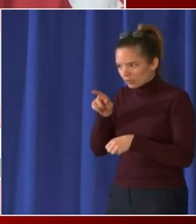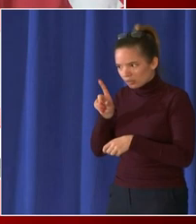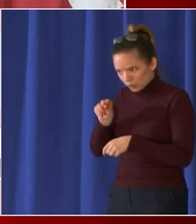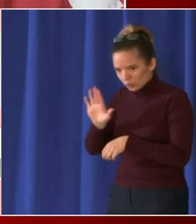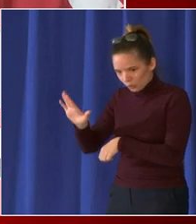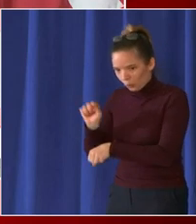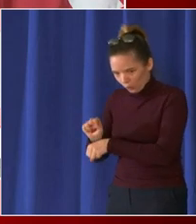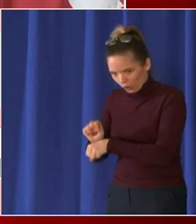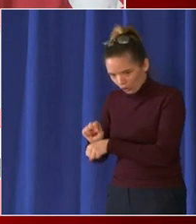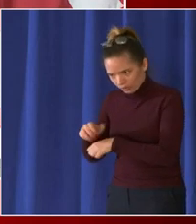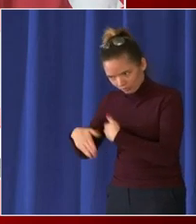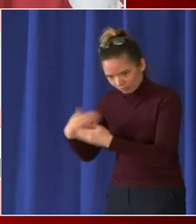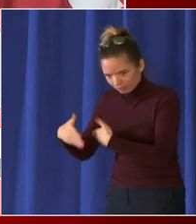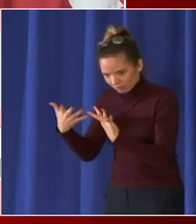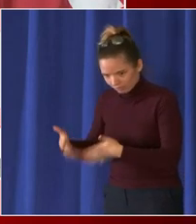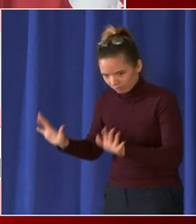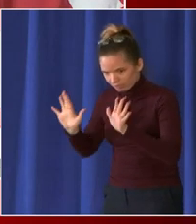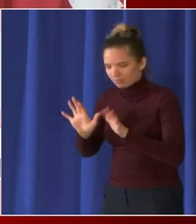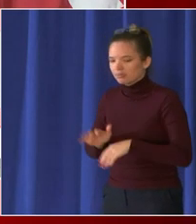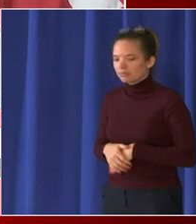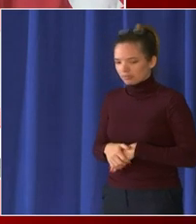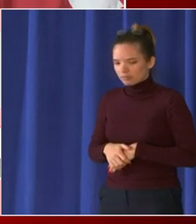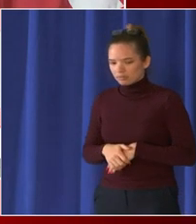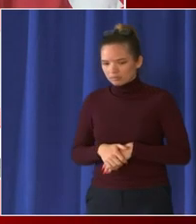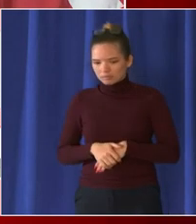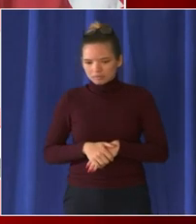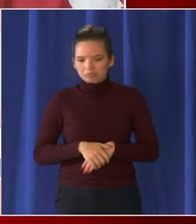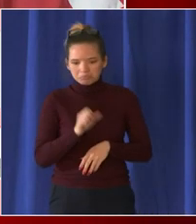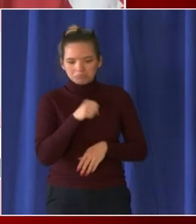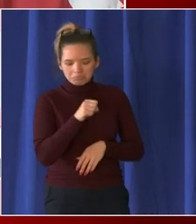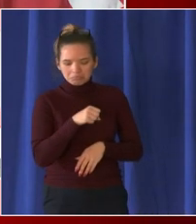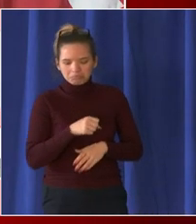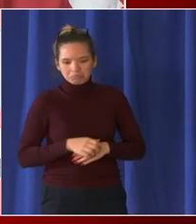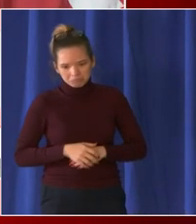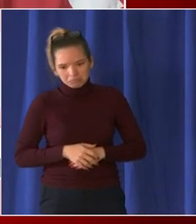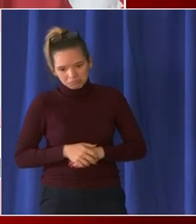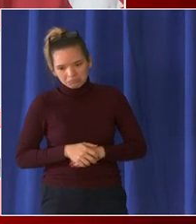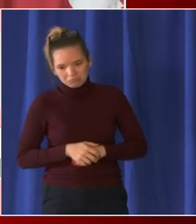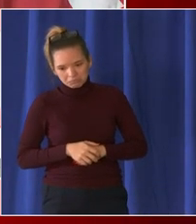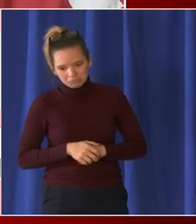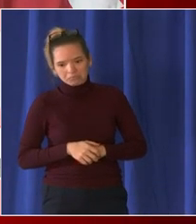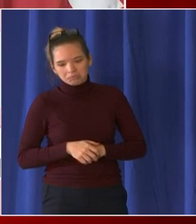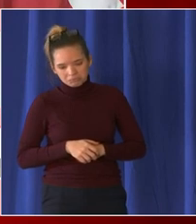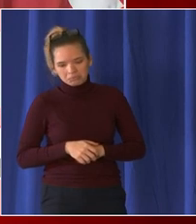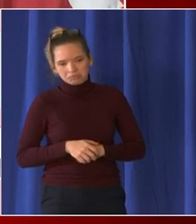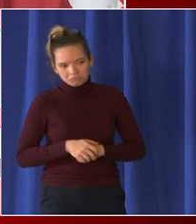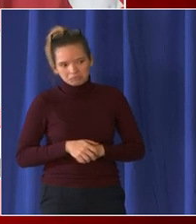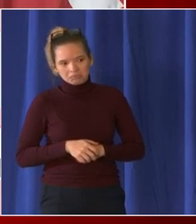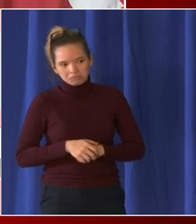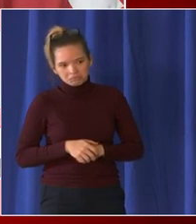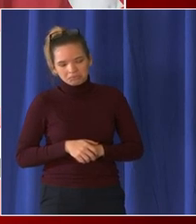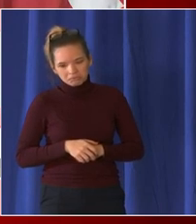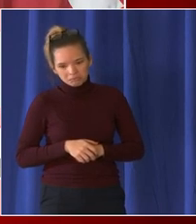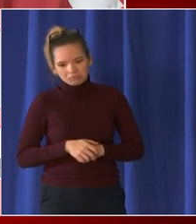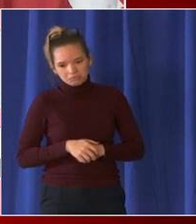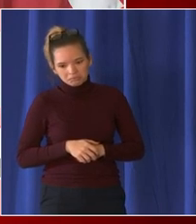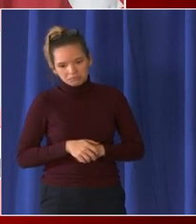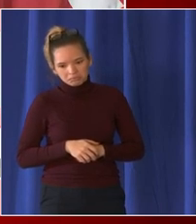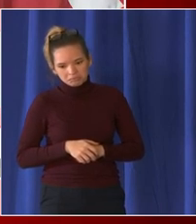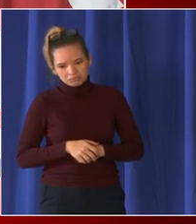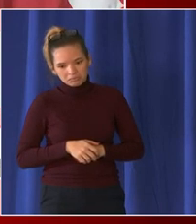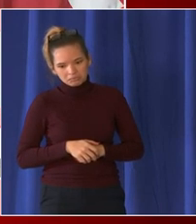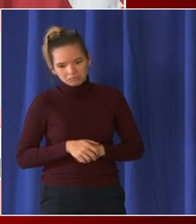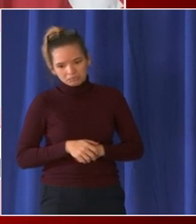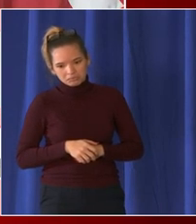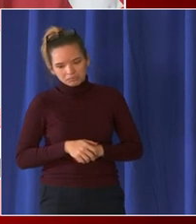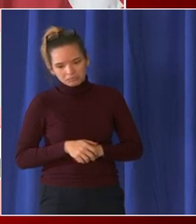for us to look at thanks and when i was talking about lags it was exactly as you said were you privy of delays or streets not getting treated in a